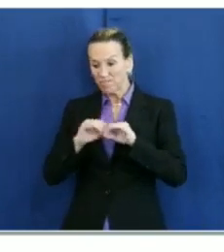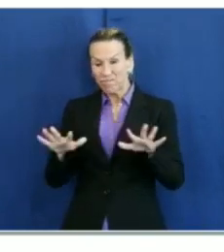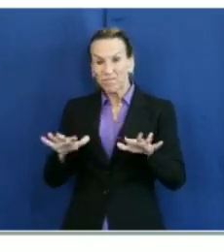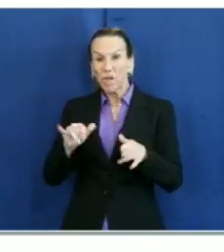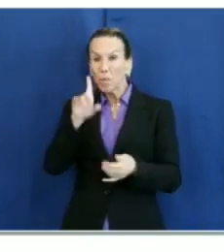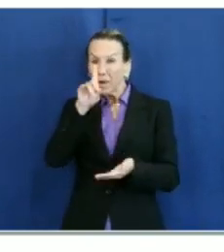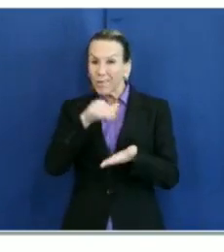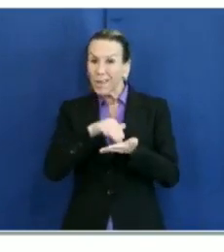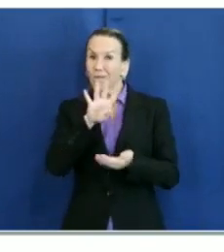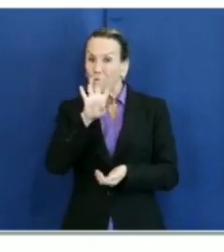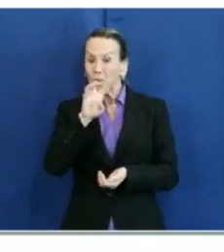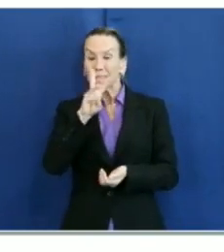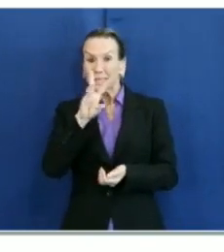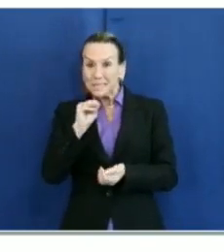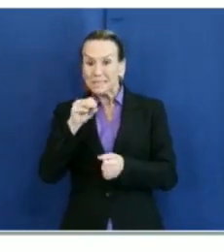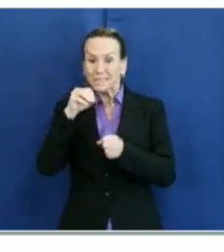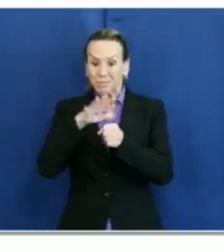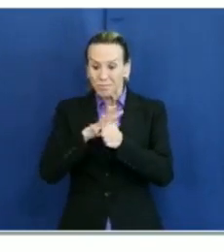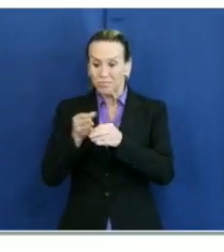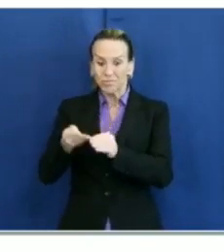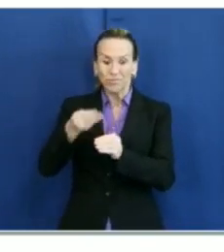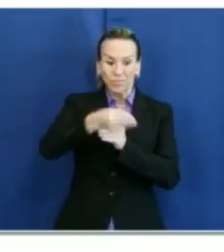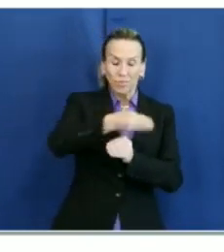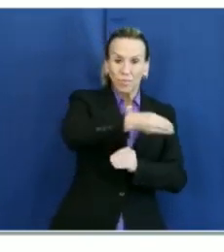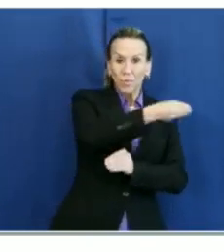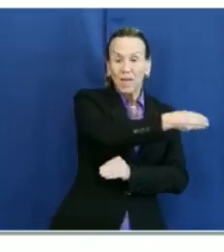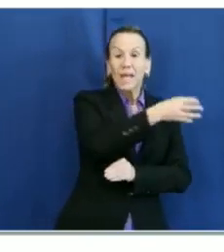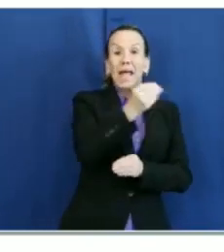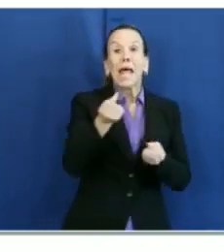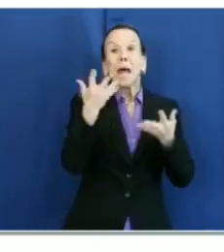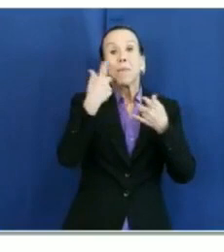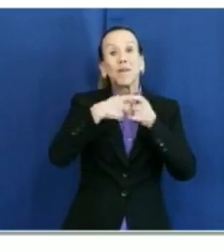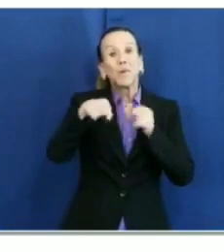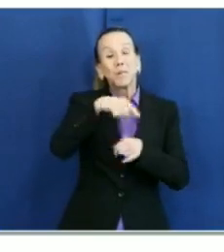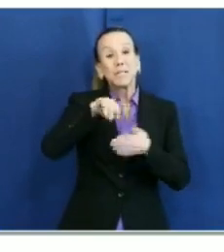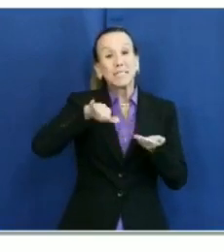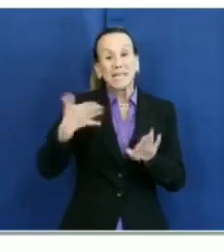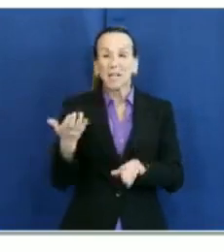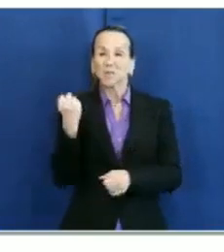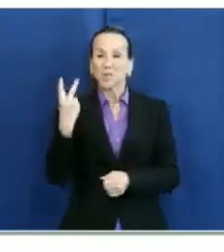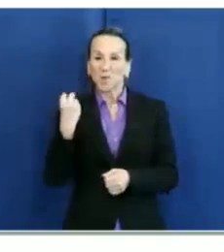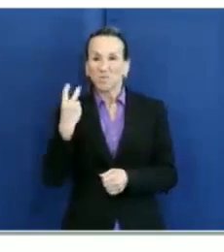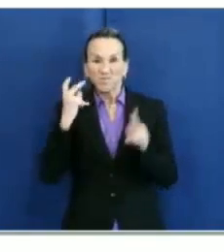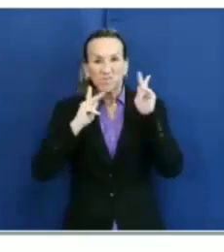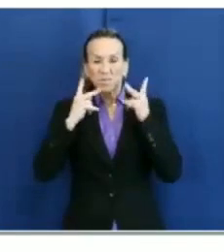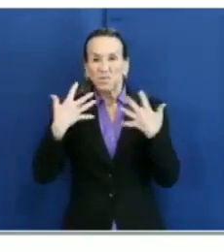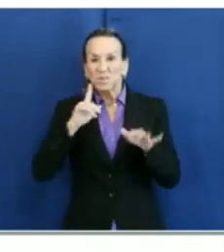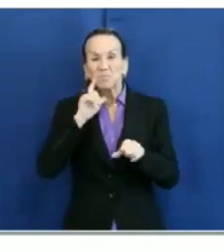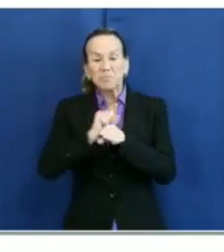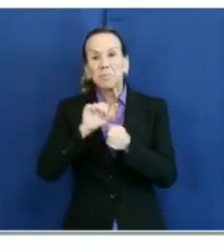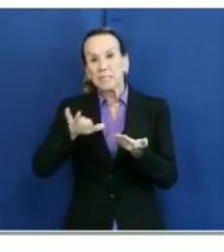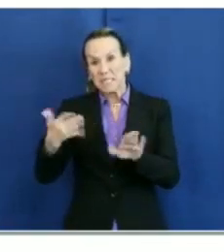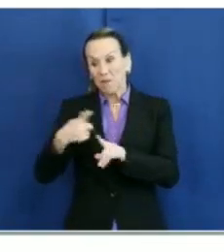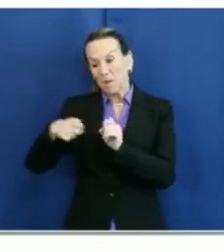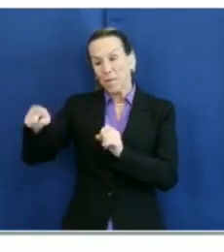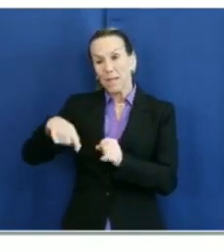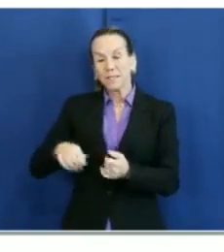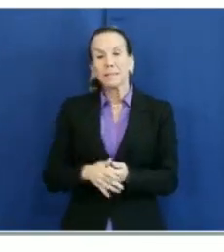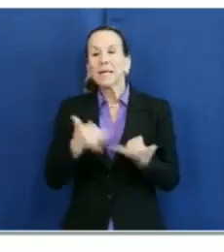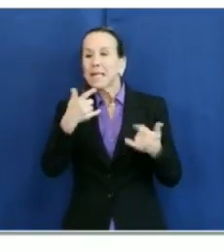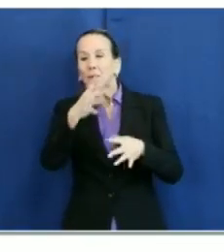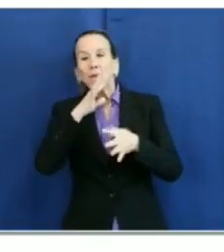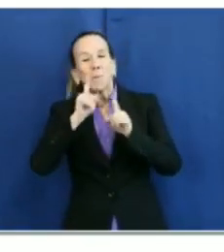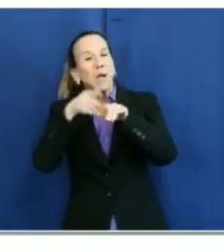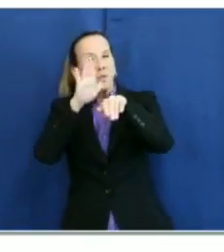,460, and this includes 12 deaths. Moving on, let's review the 13 triggers for San Diego